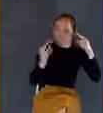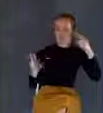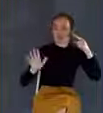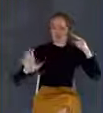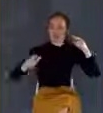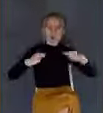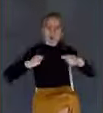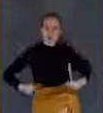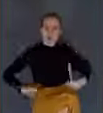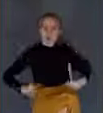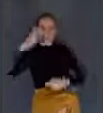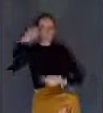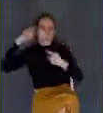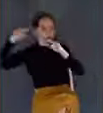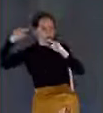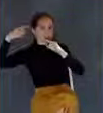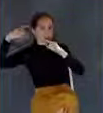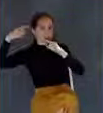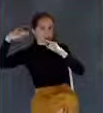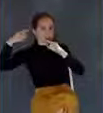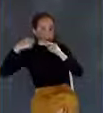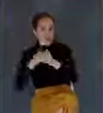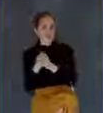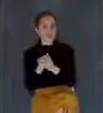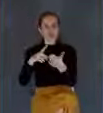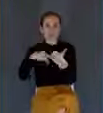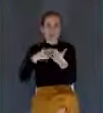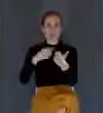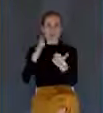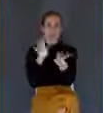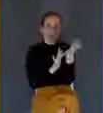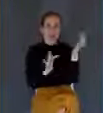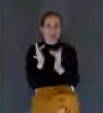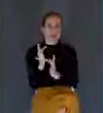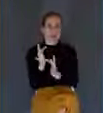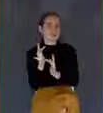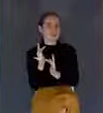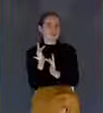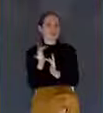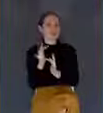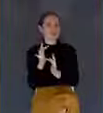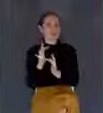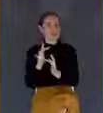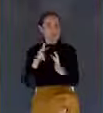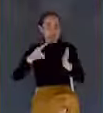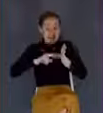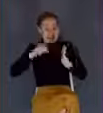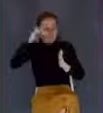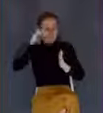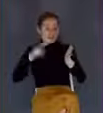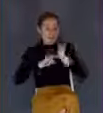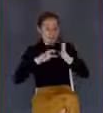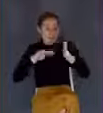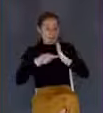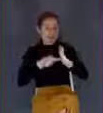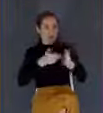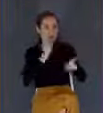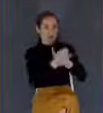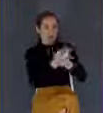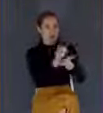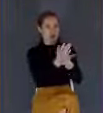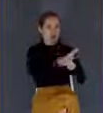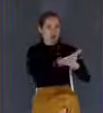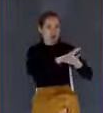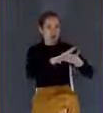Jesus voluntarily restricted his divine nature in this area. Why did he do that? Because it was the will of the Father. And God,